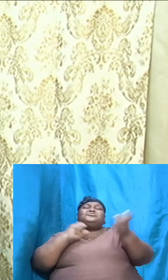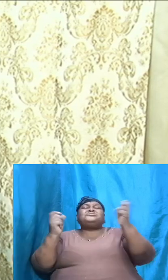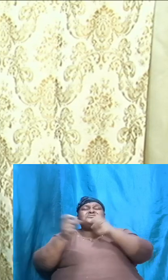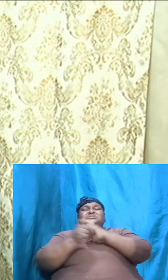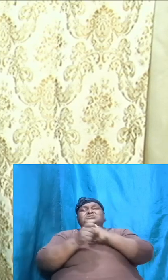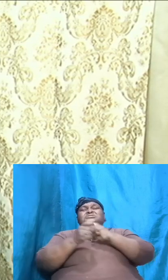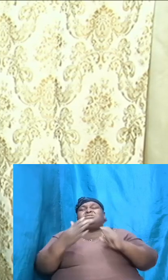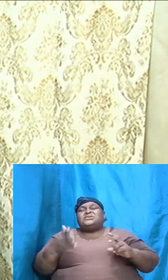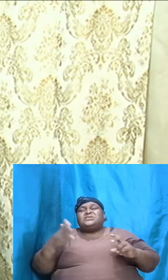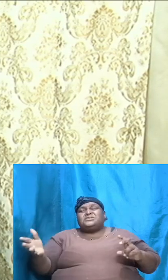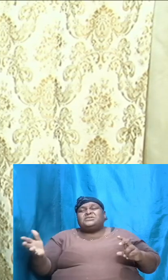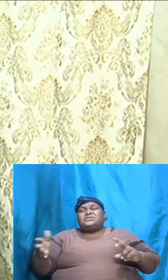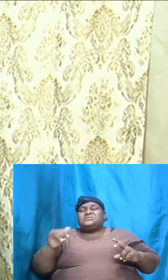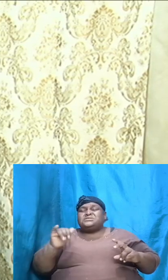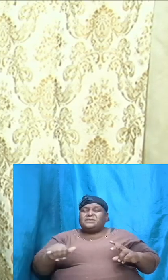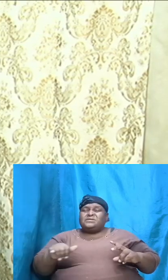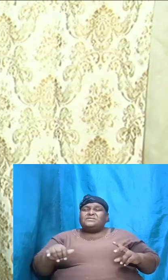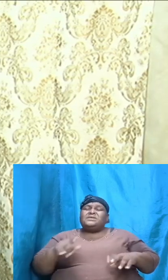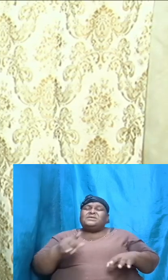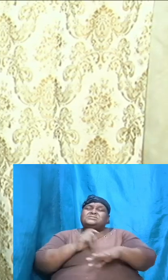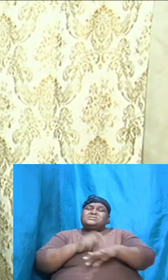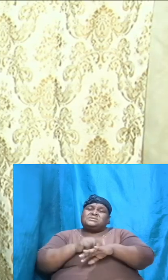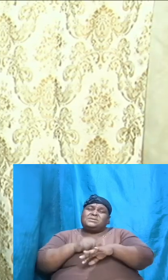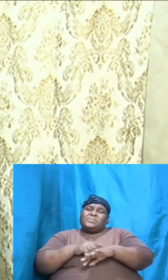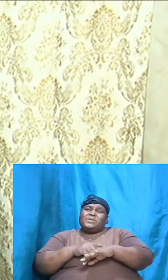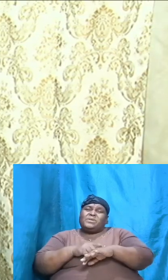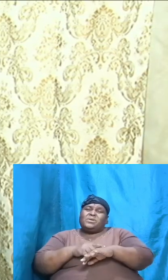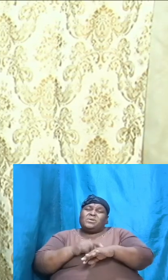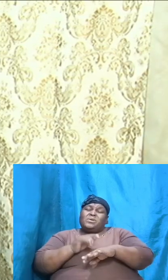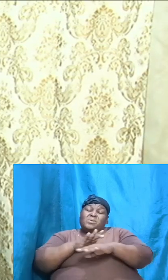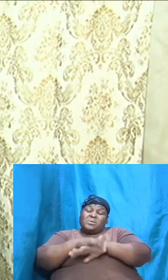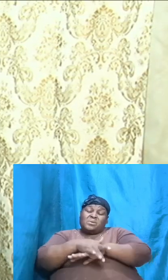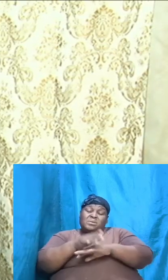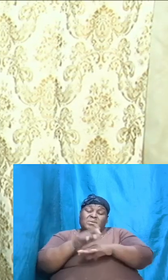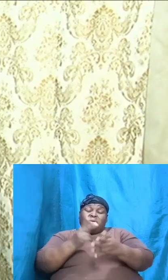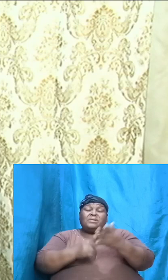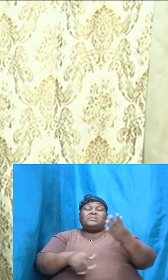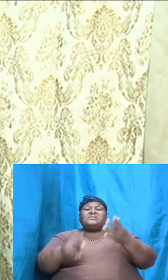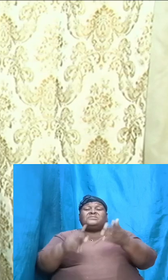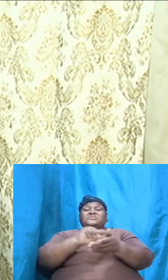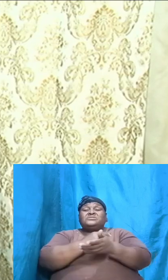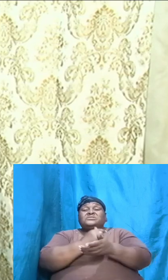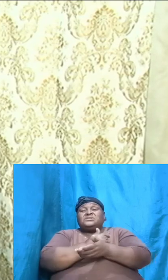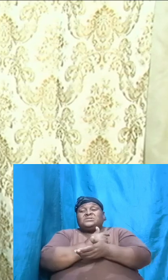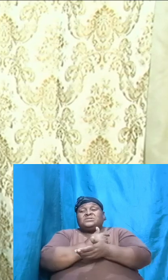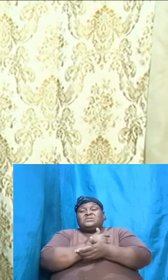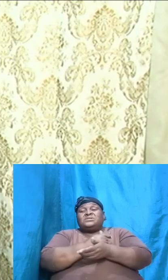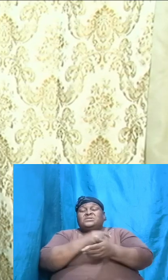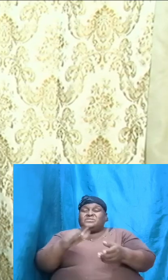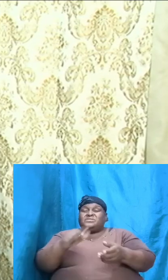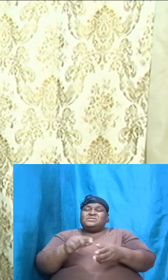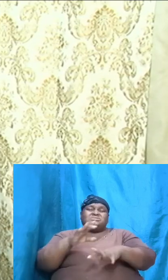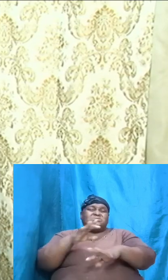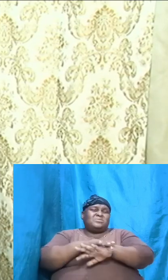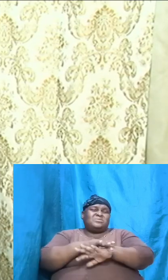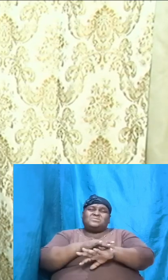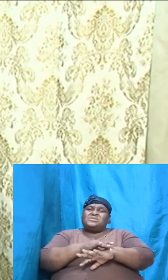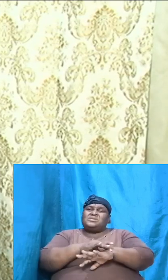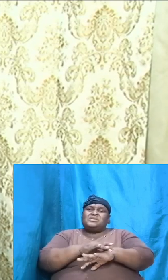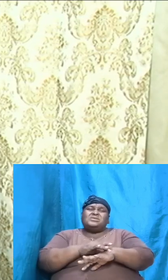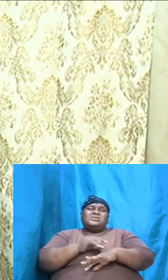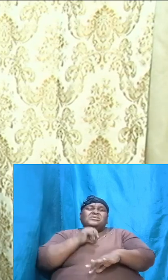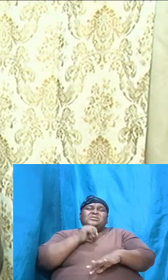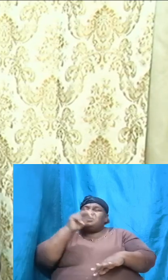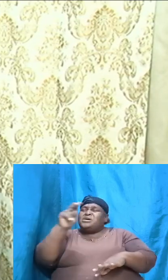the early parts of Genesis and things were turned around, this earth has never been the same again. We have